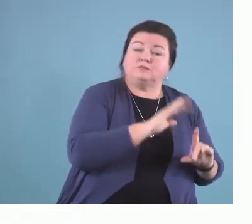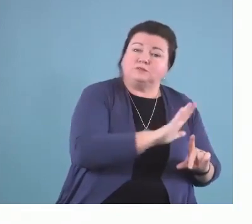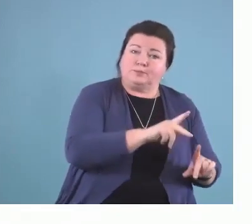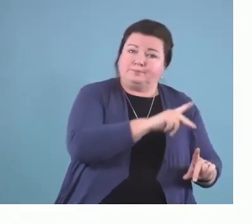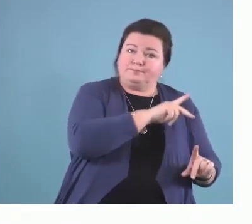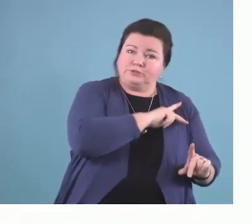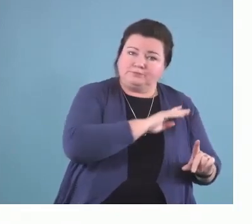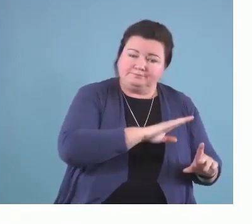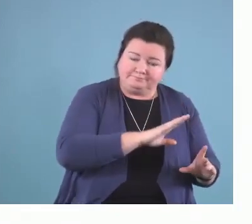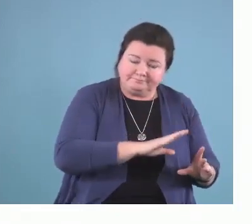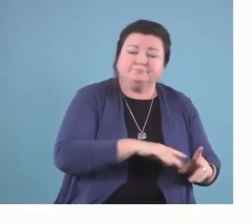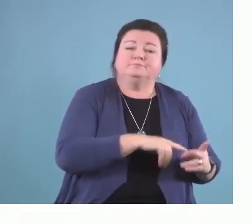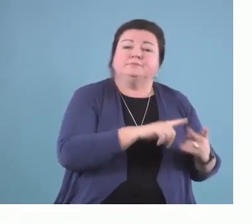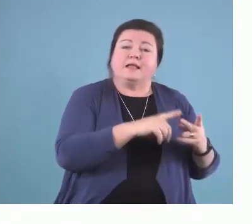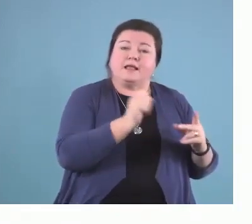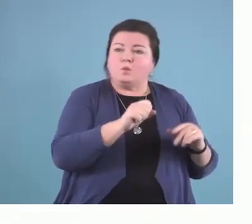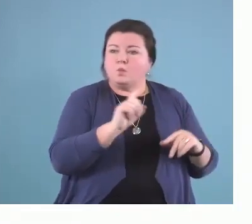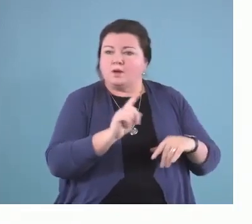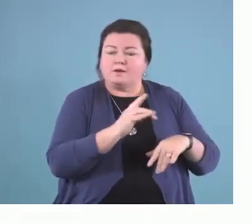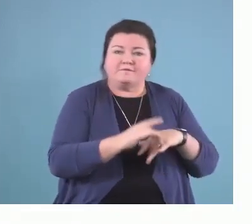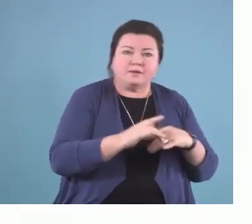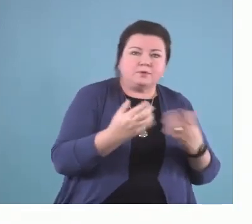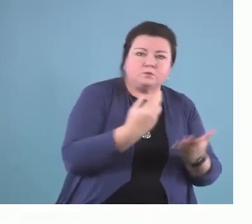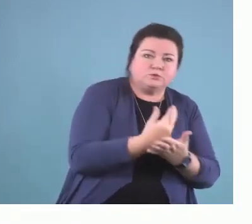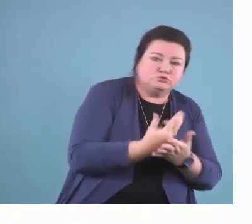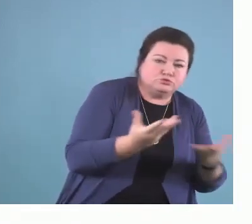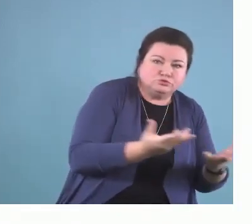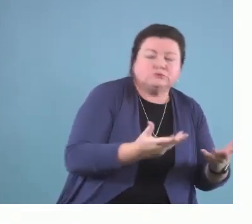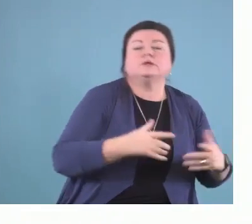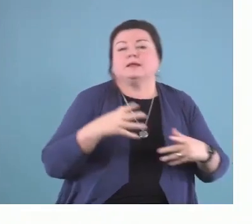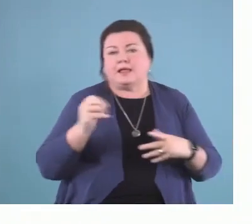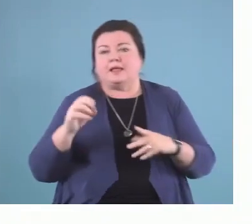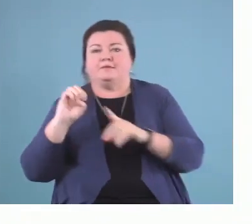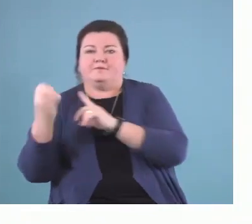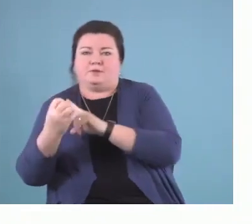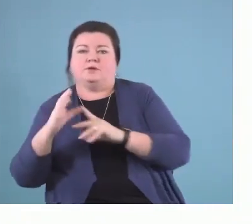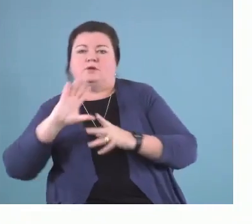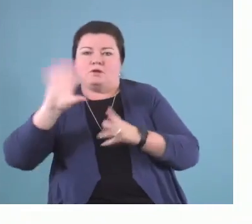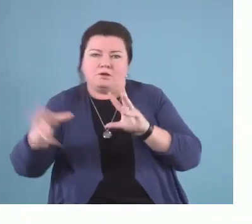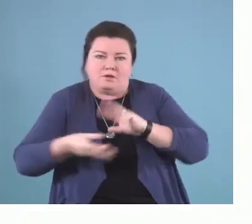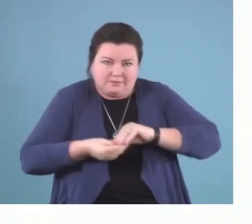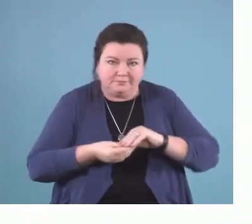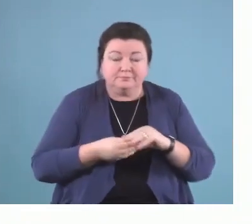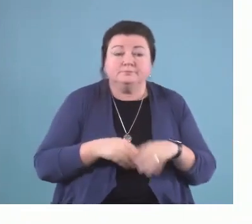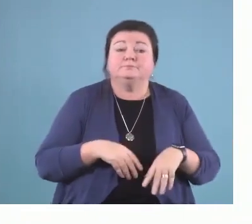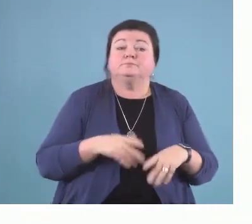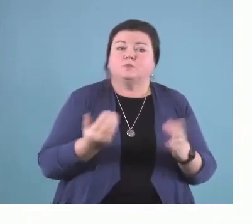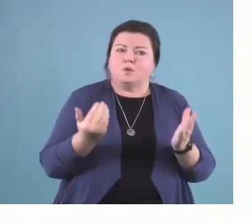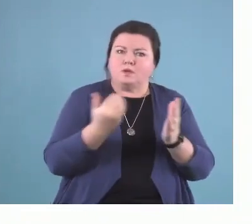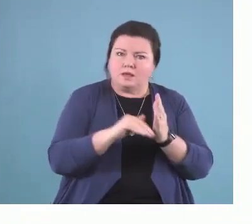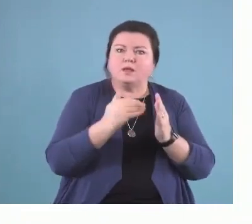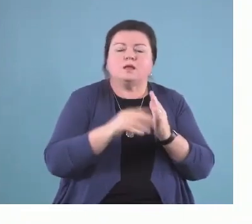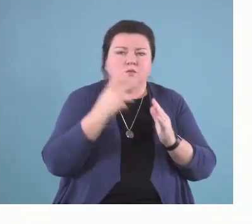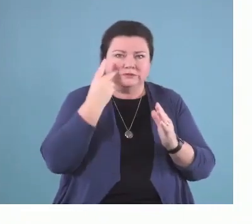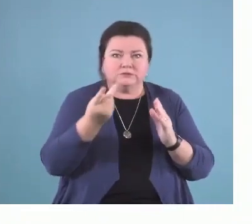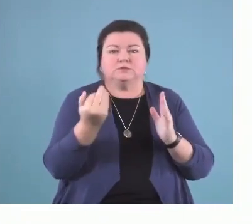their available resources, and their environment. And so, then again and again, you will see this